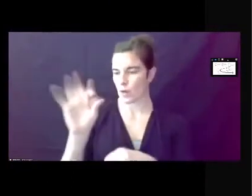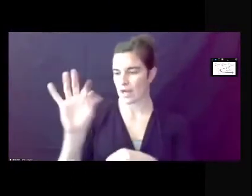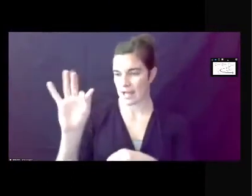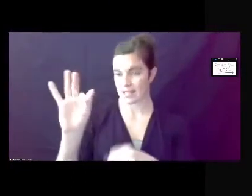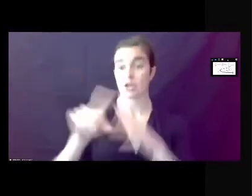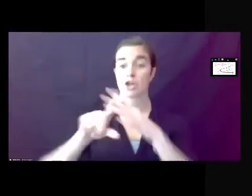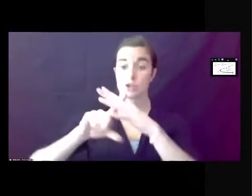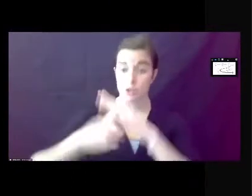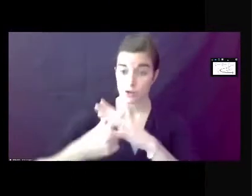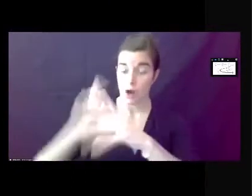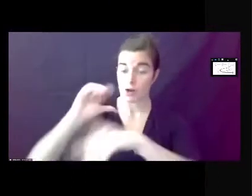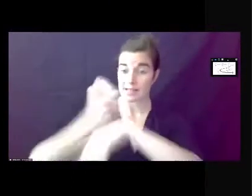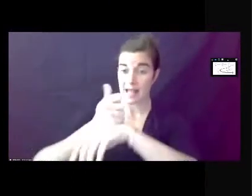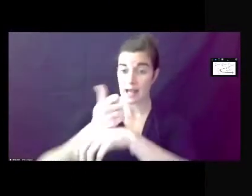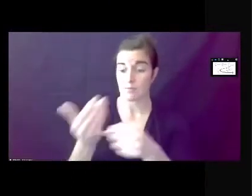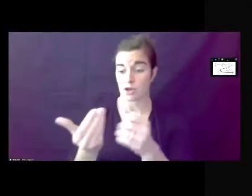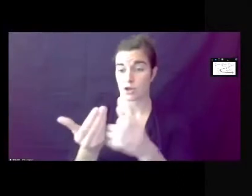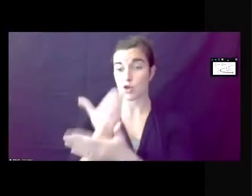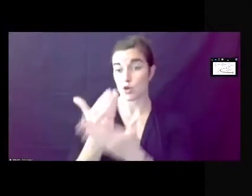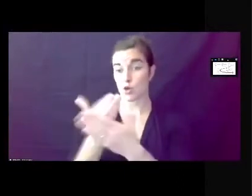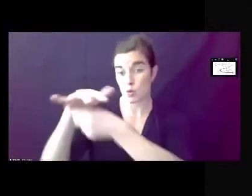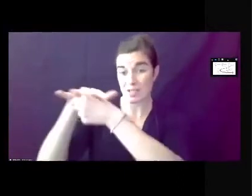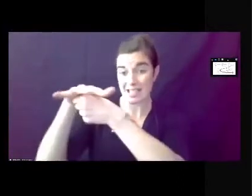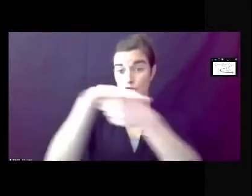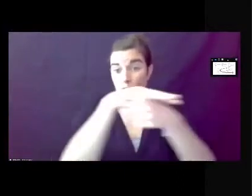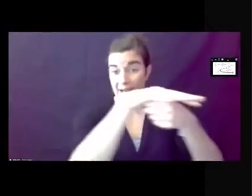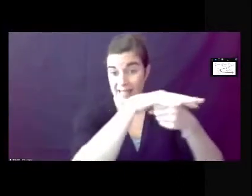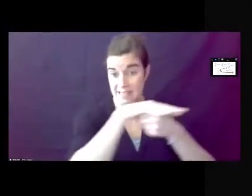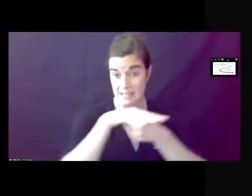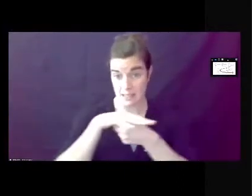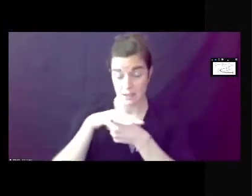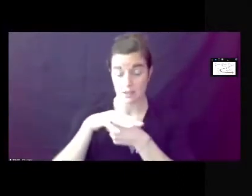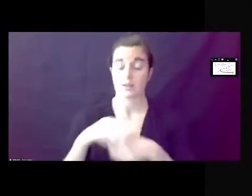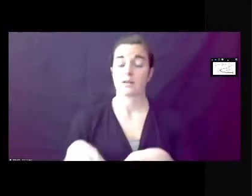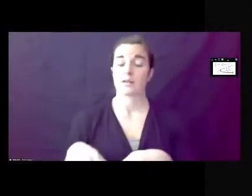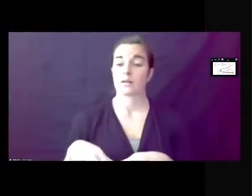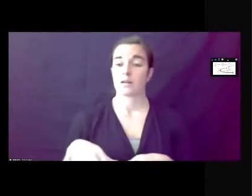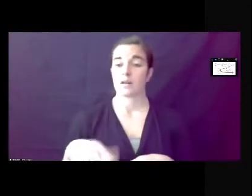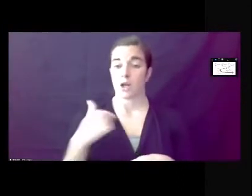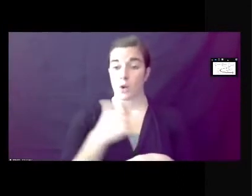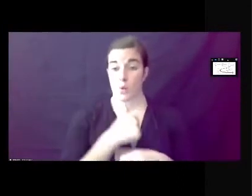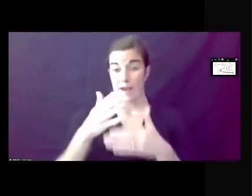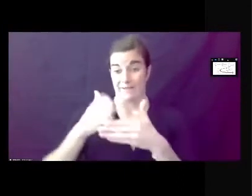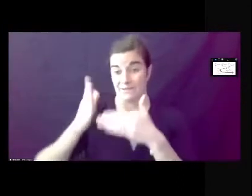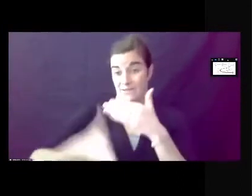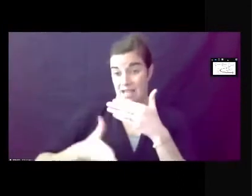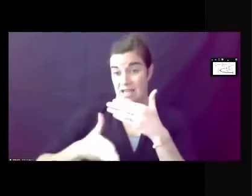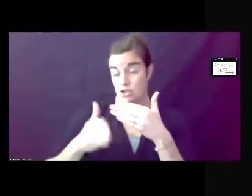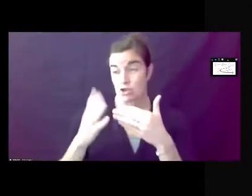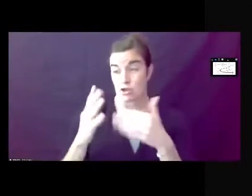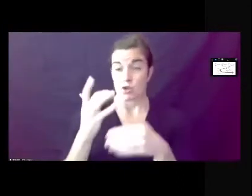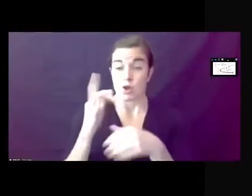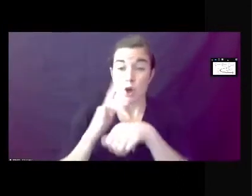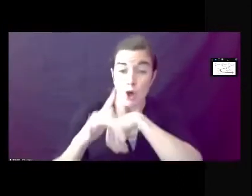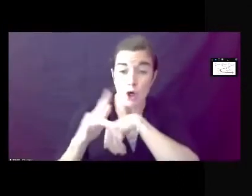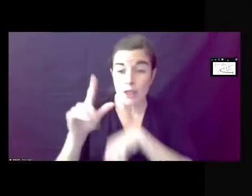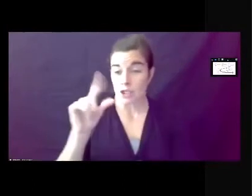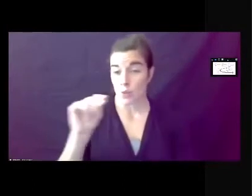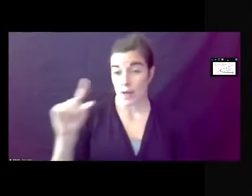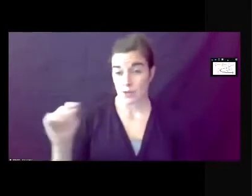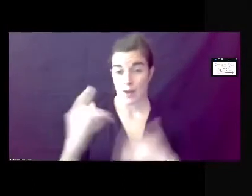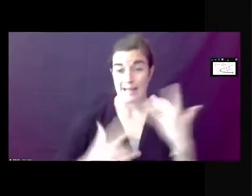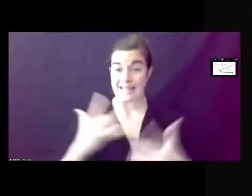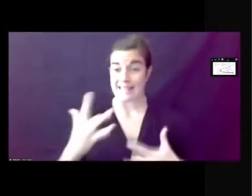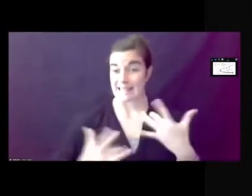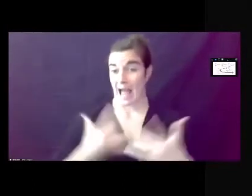districts to the over 46,000 parcels located in the city. We completed this task in early 2020. We're excited